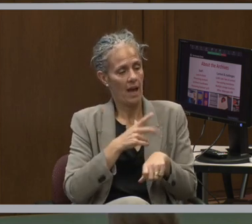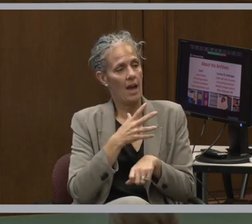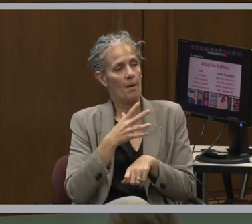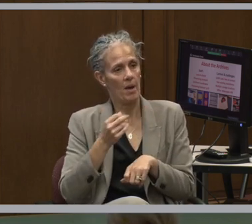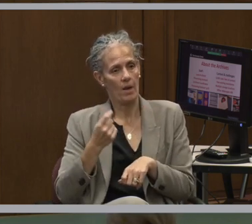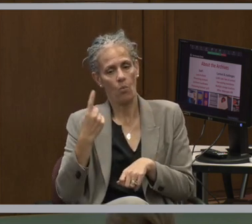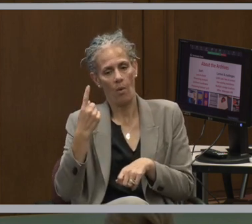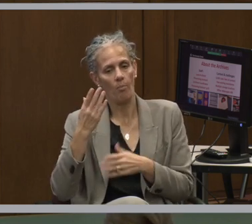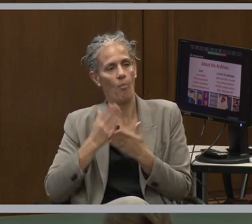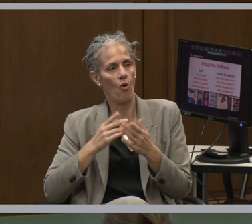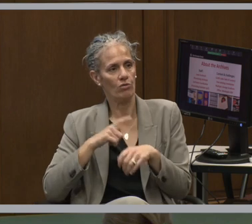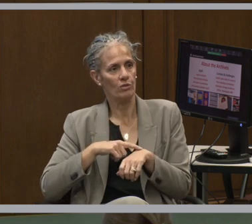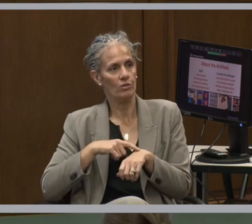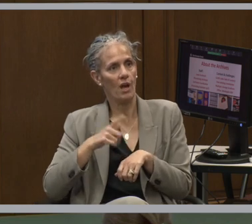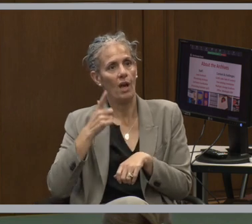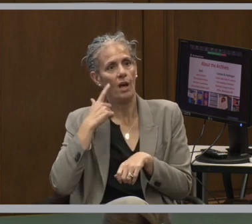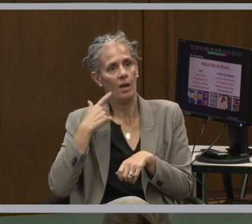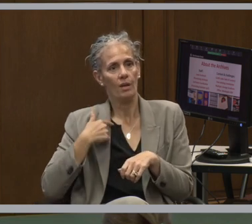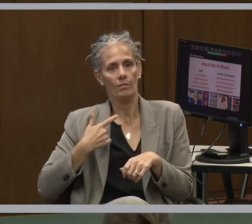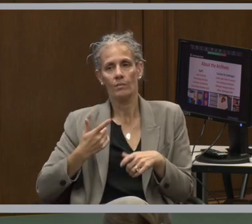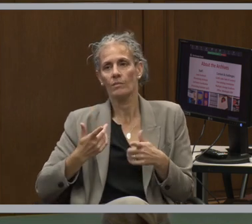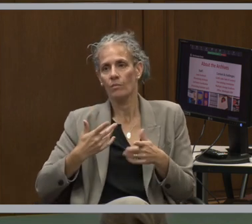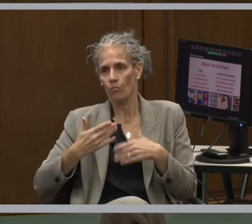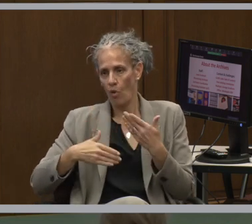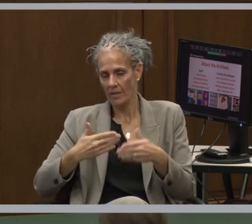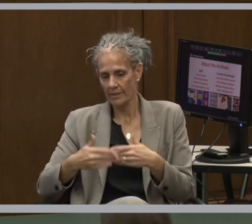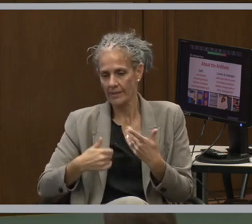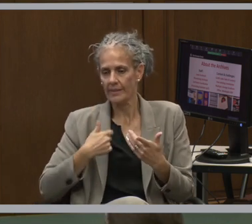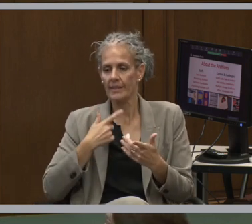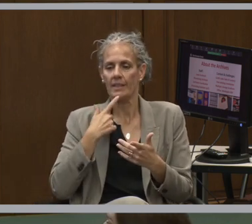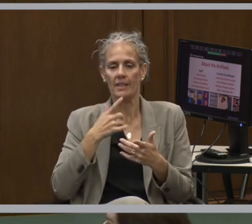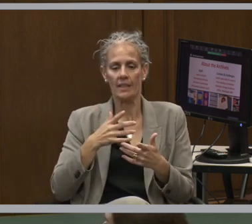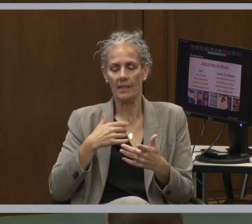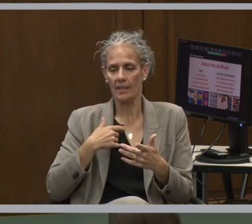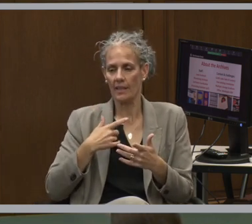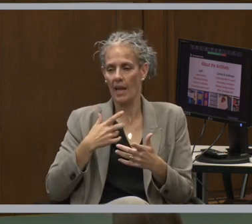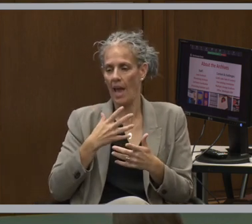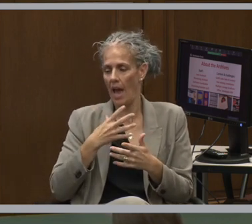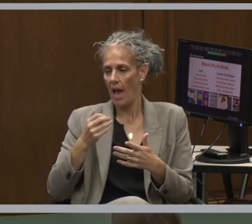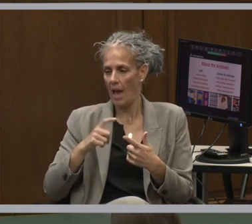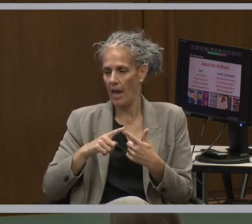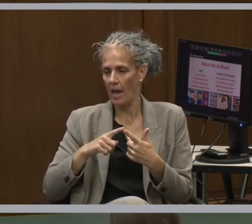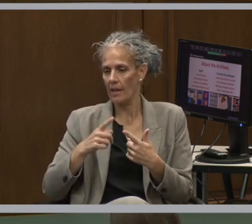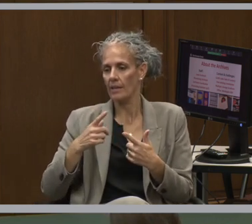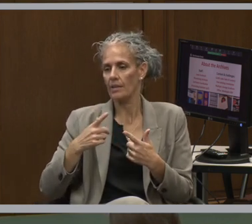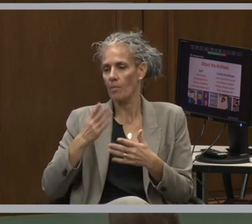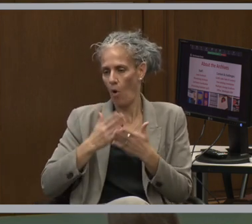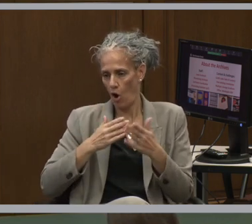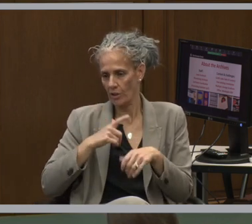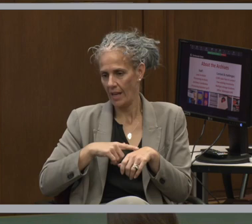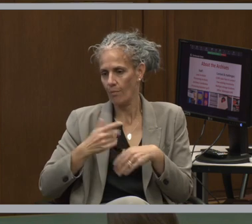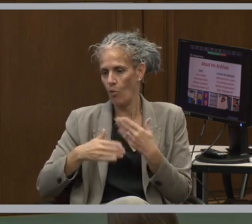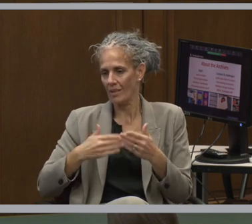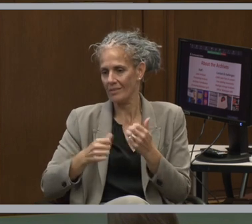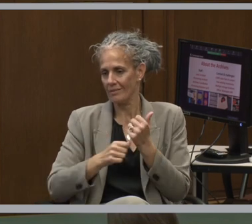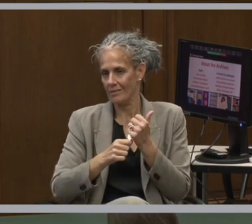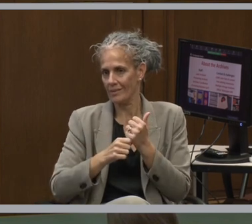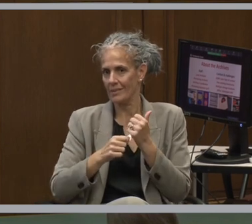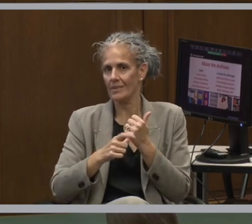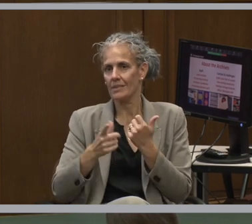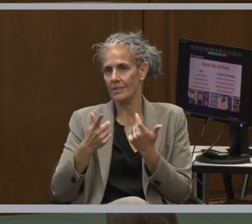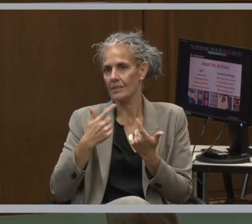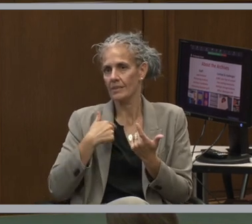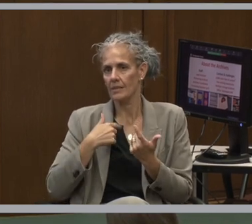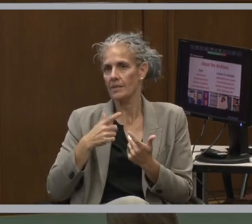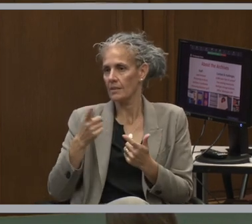staff member, a processing archivist, an archives coordinator, and a part-time processing assistant who was primarily tasked